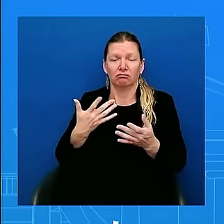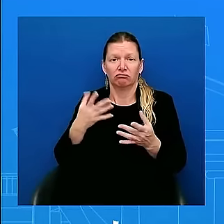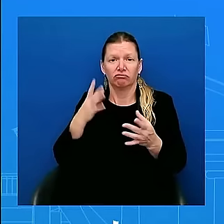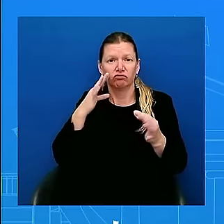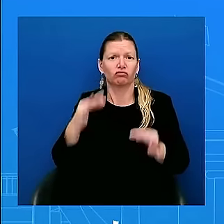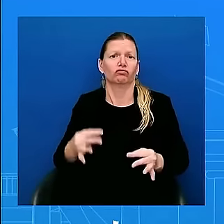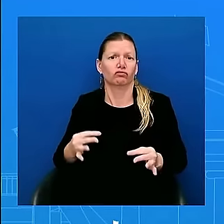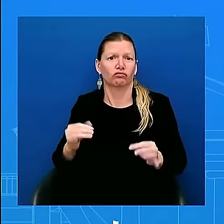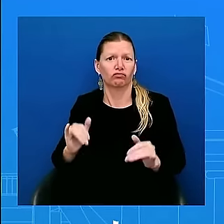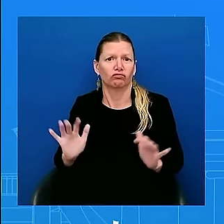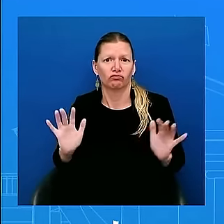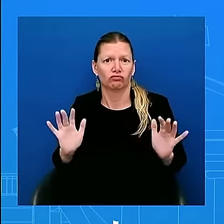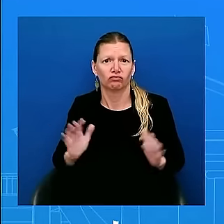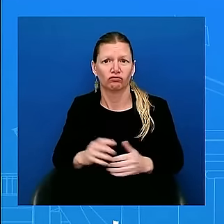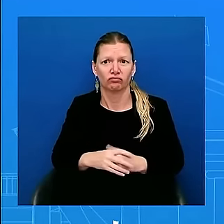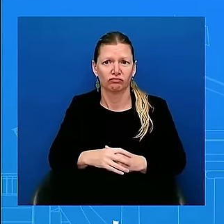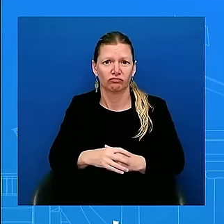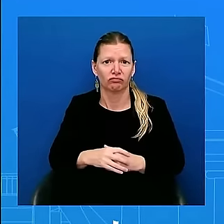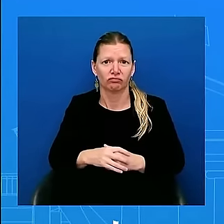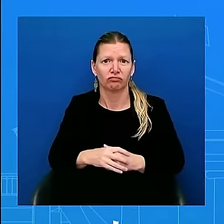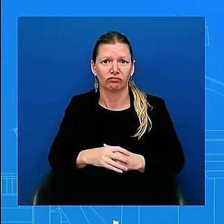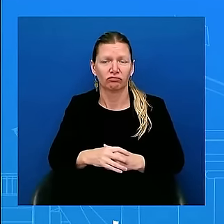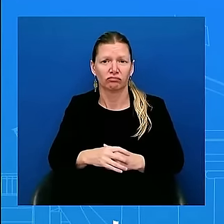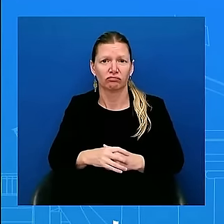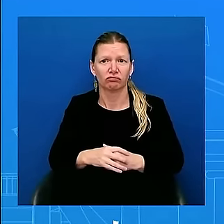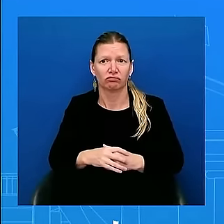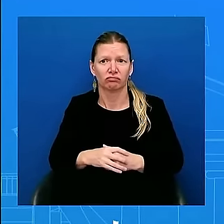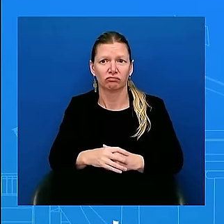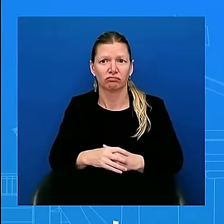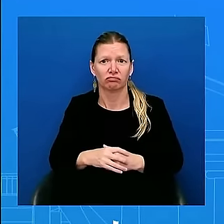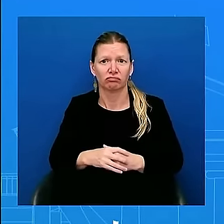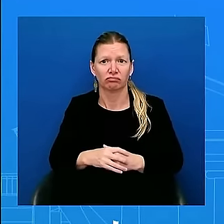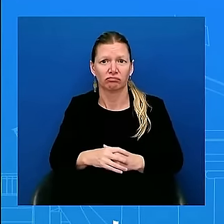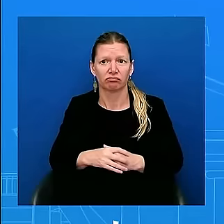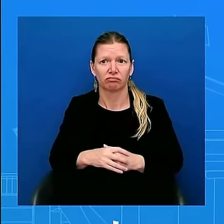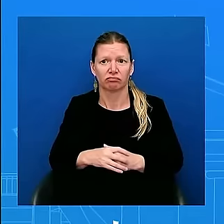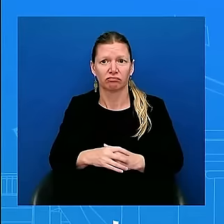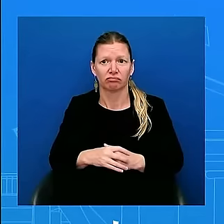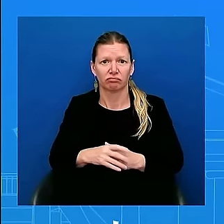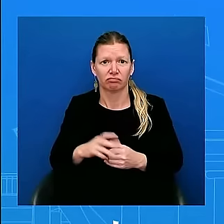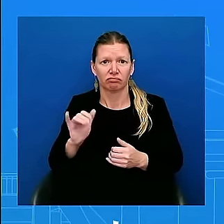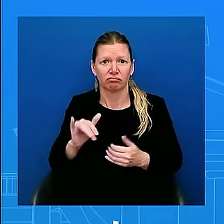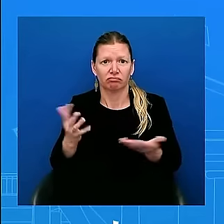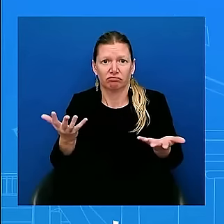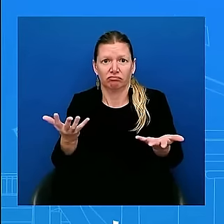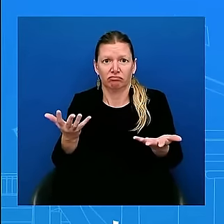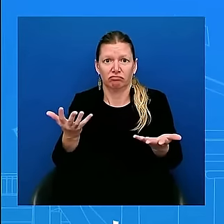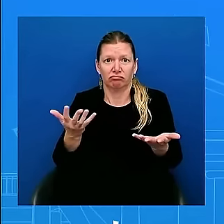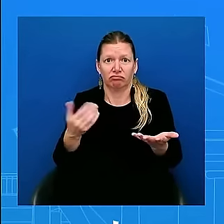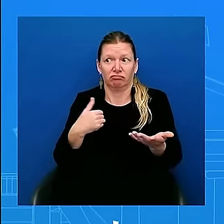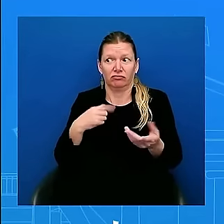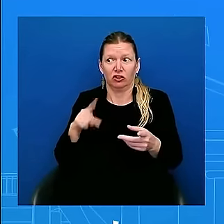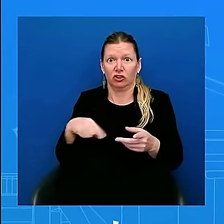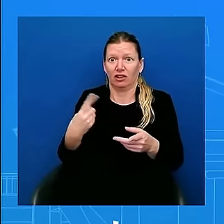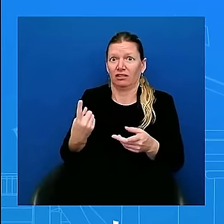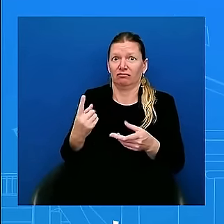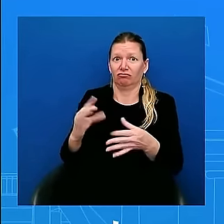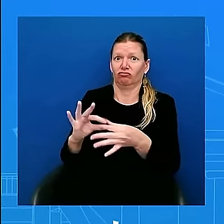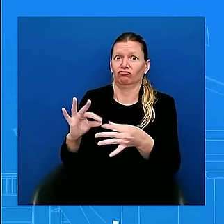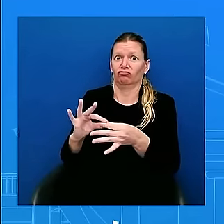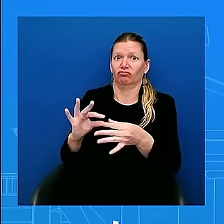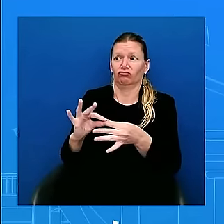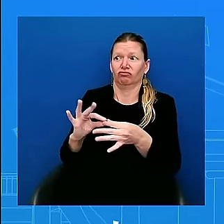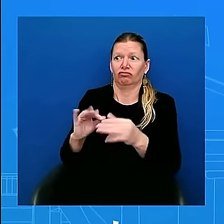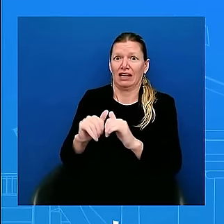was the the tick tock of it if you will we were laying out to you how it happened and that's how it happened that's how the president